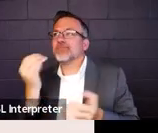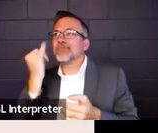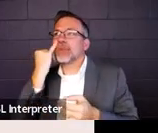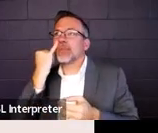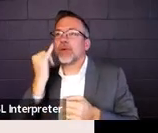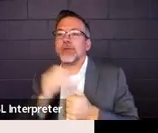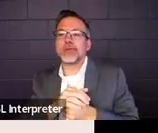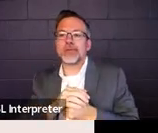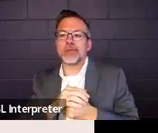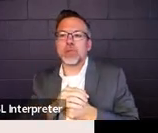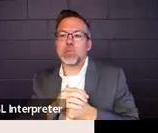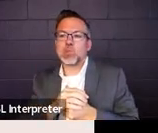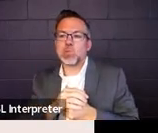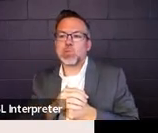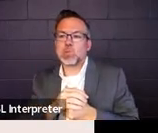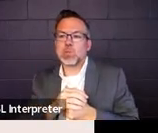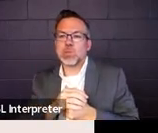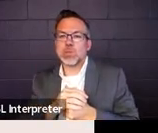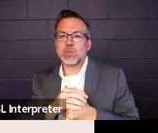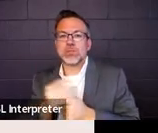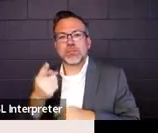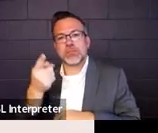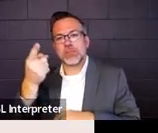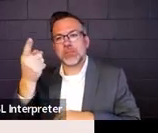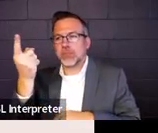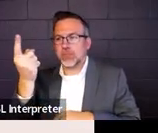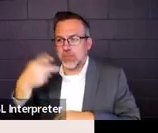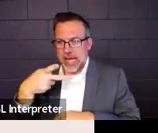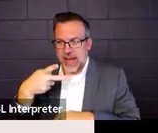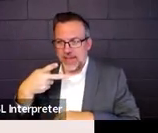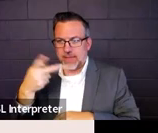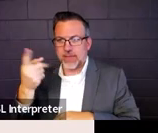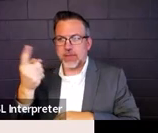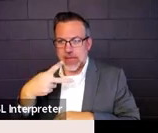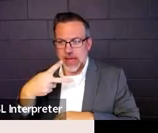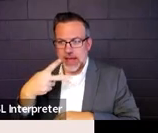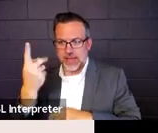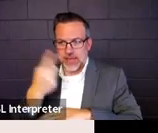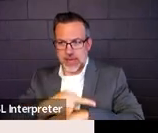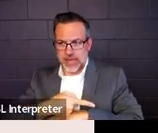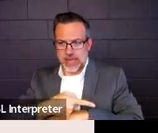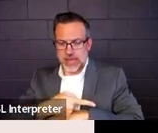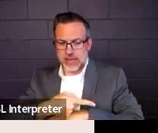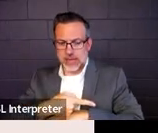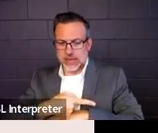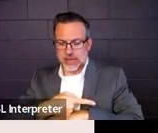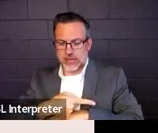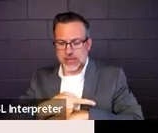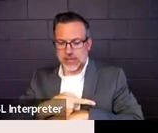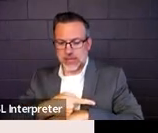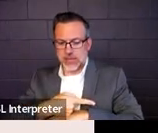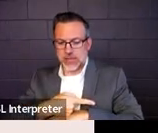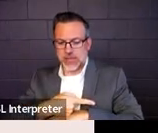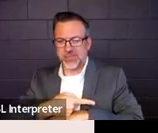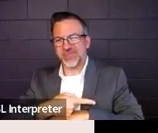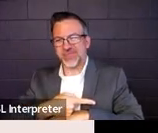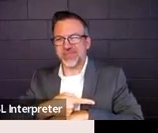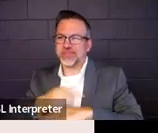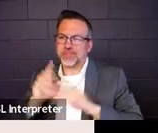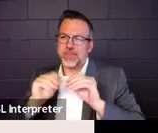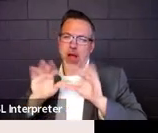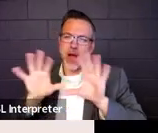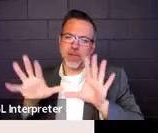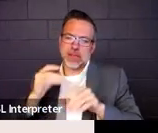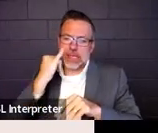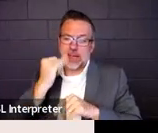they're up to a half a day, obviously if they're half day, they're not